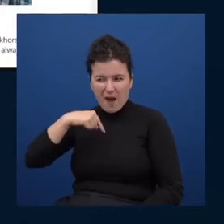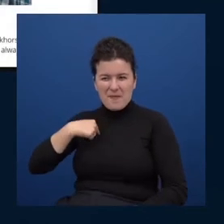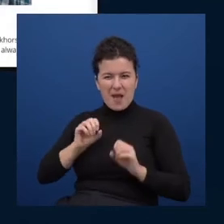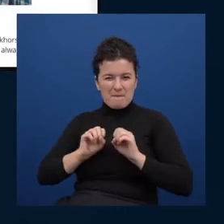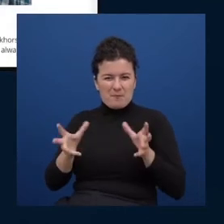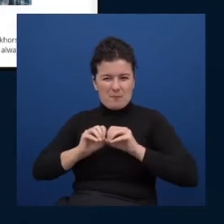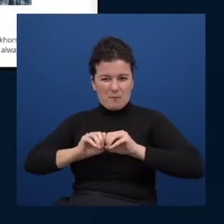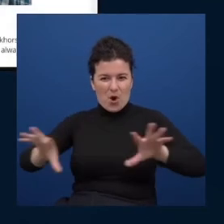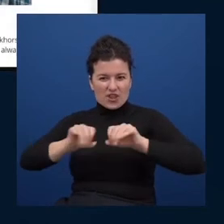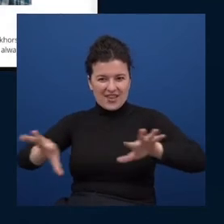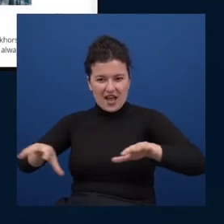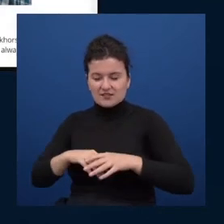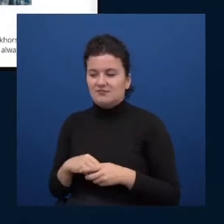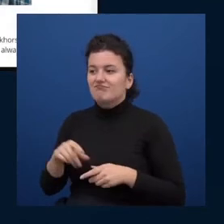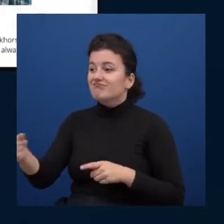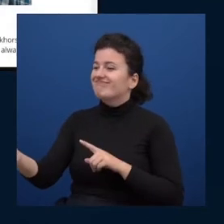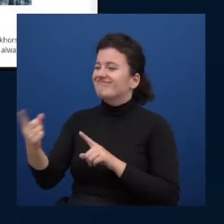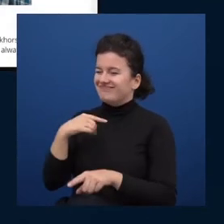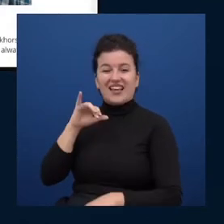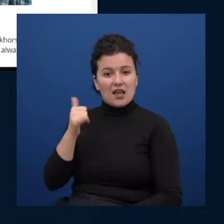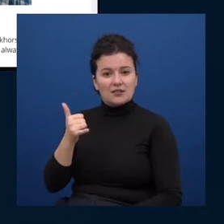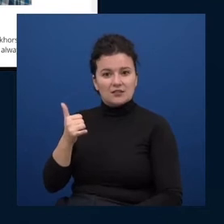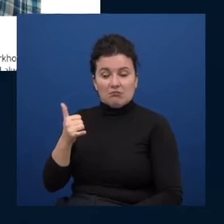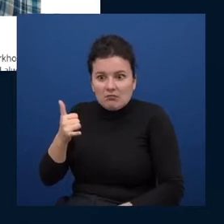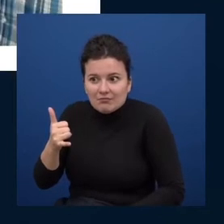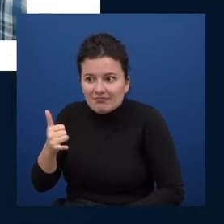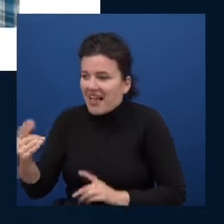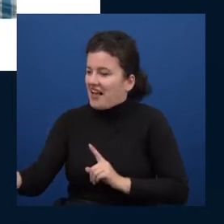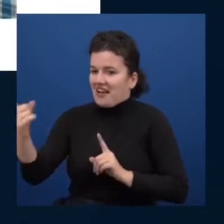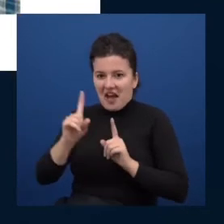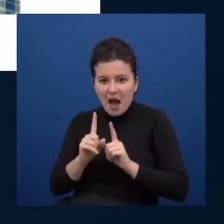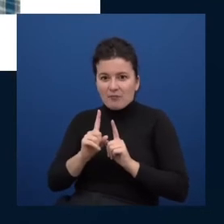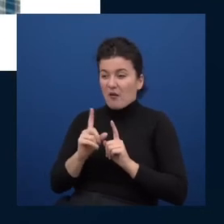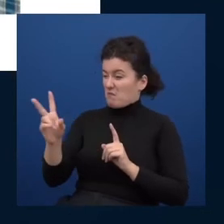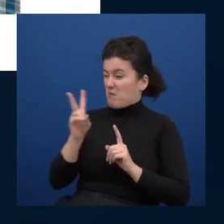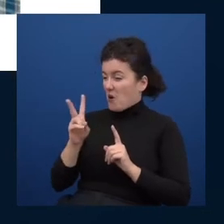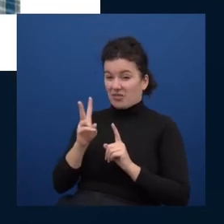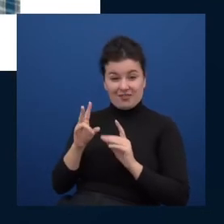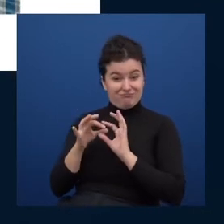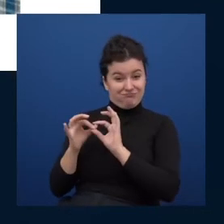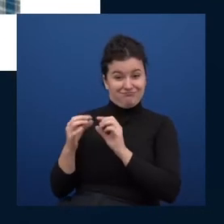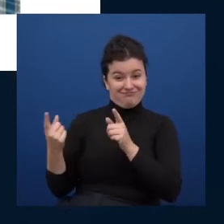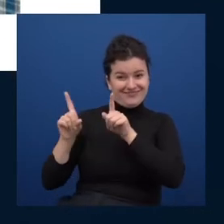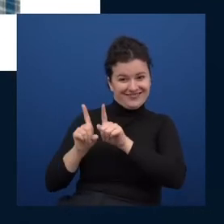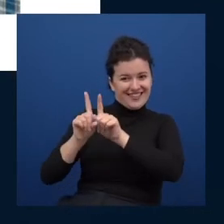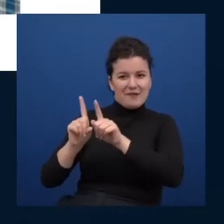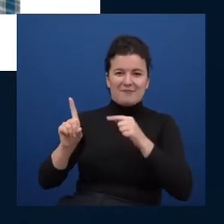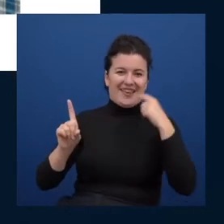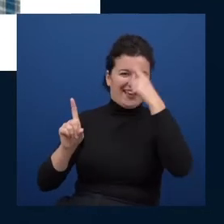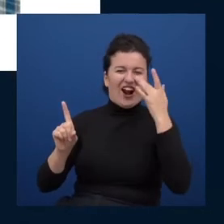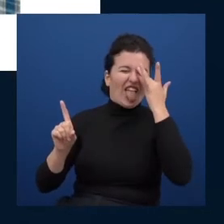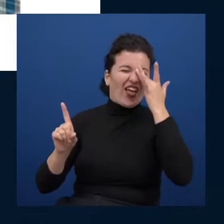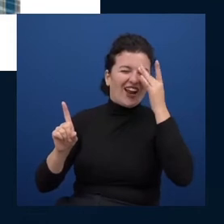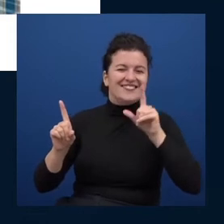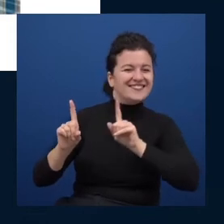and he comes on my podcast and we hang out this is me looking like a dork and him looking cool